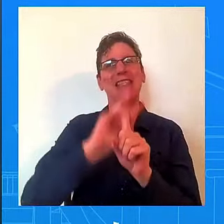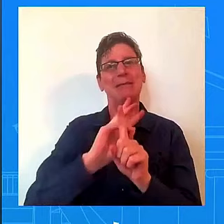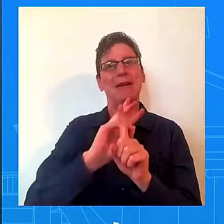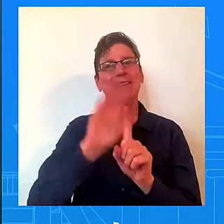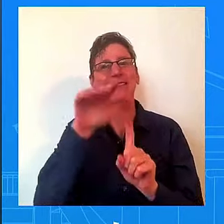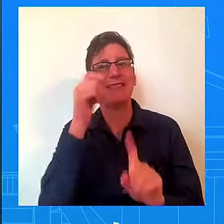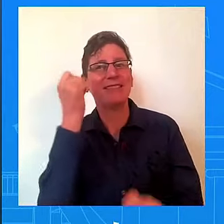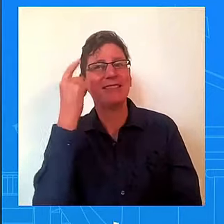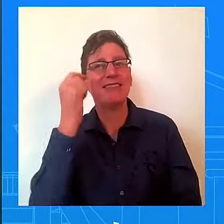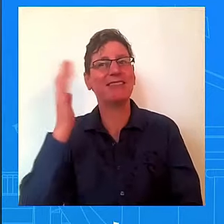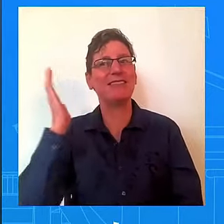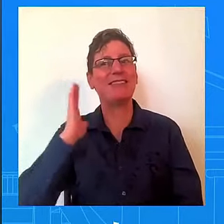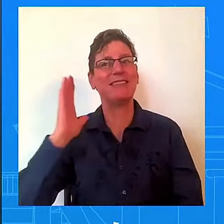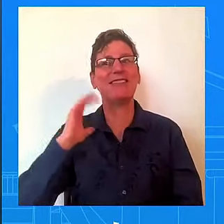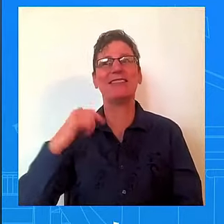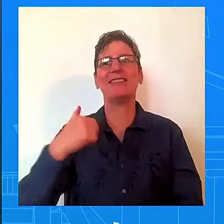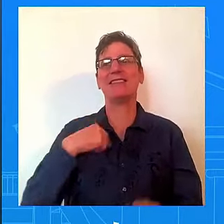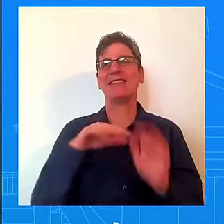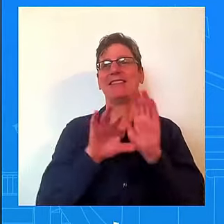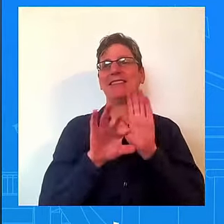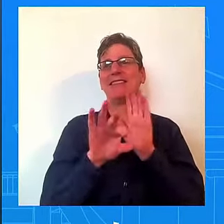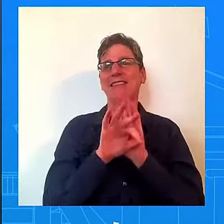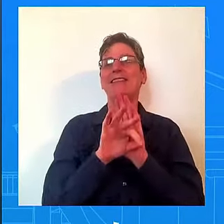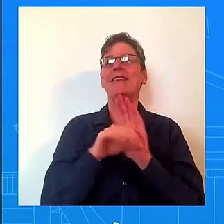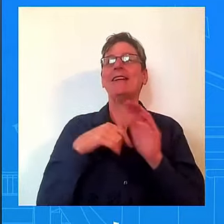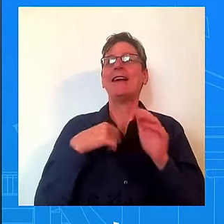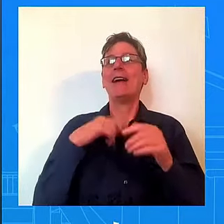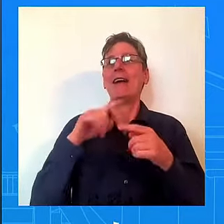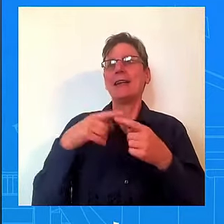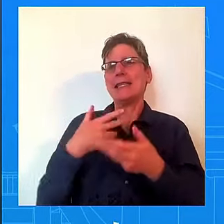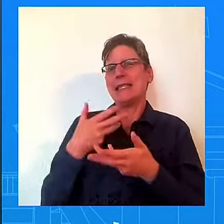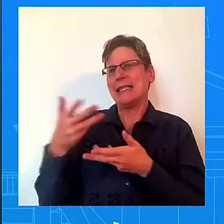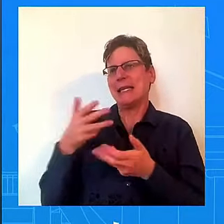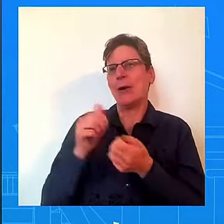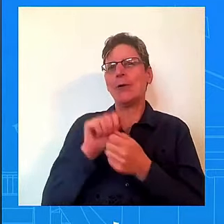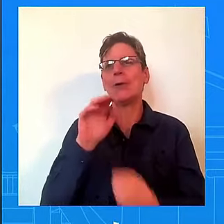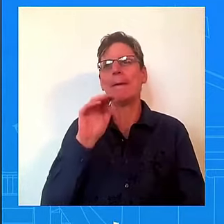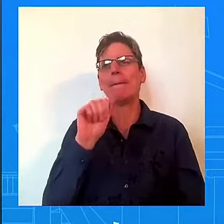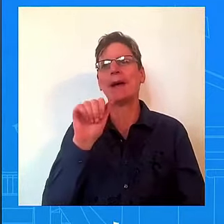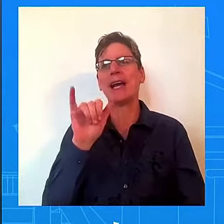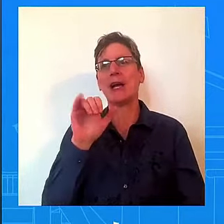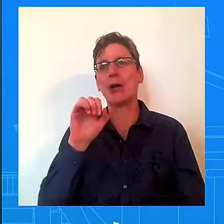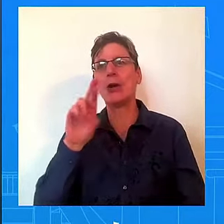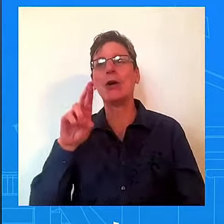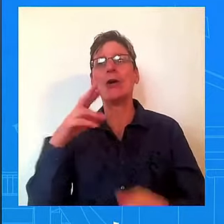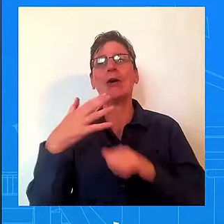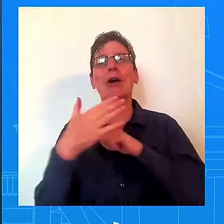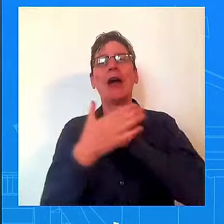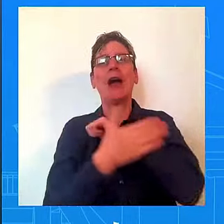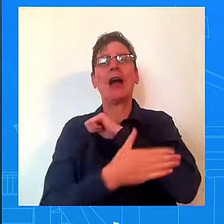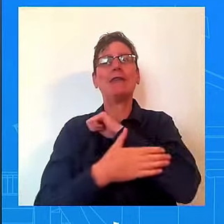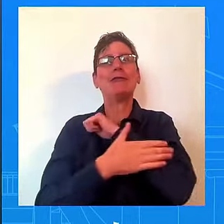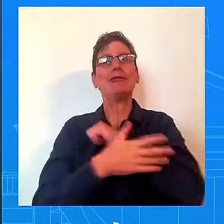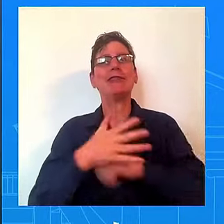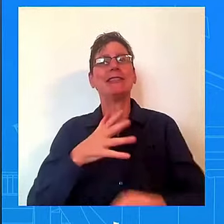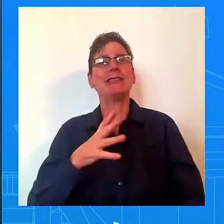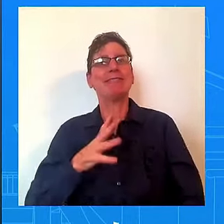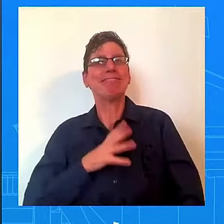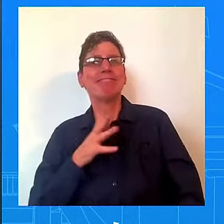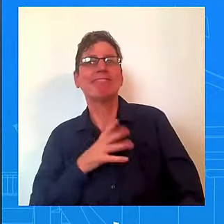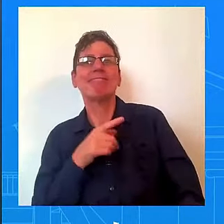they're able and you're working together with them, they're the people that get seen in the supermarket and,